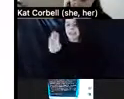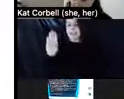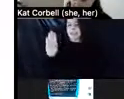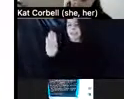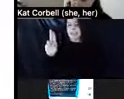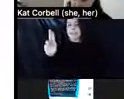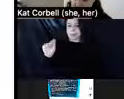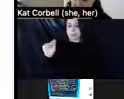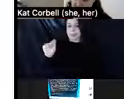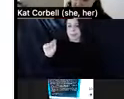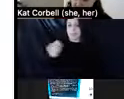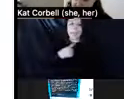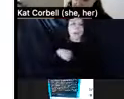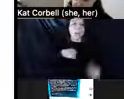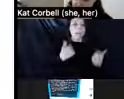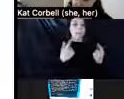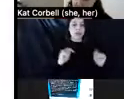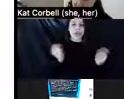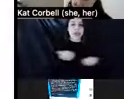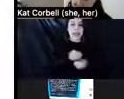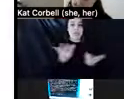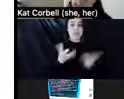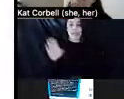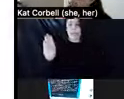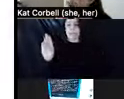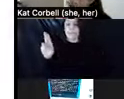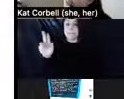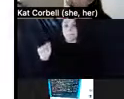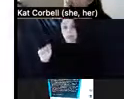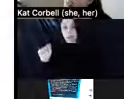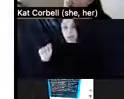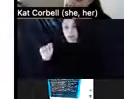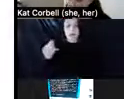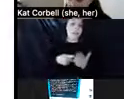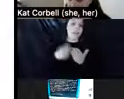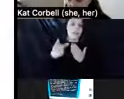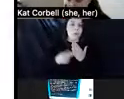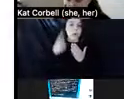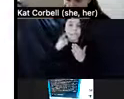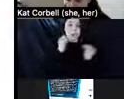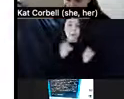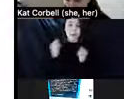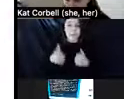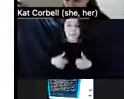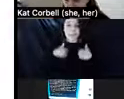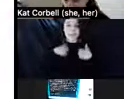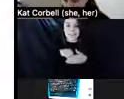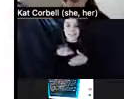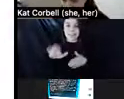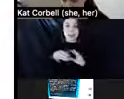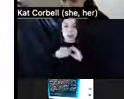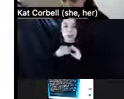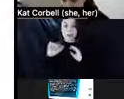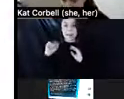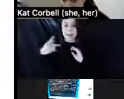but the program for individuals living in their own apartments has ended. Then she smiled, looked at me directly in the eye,